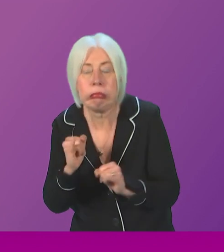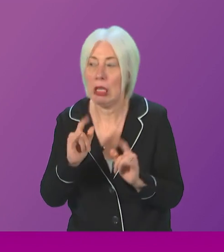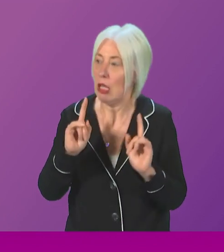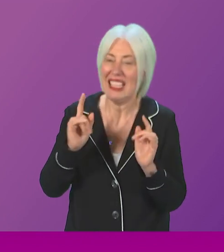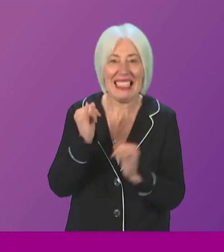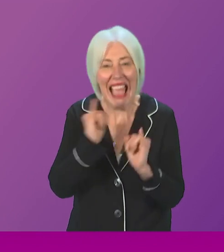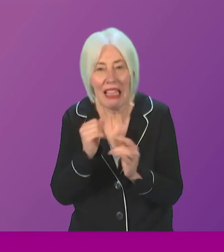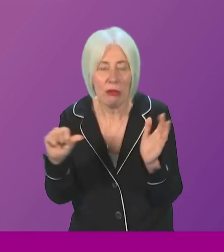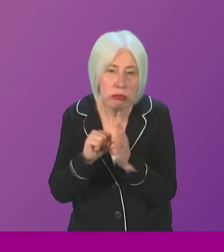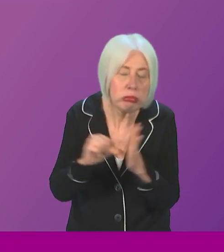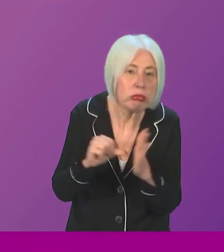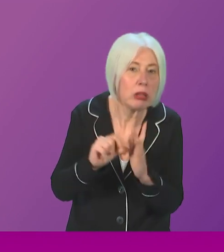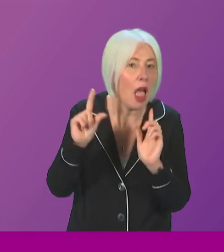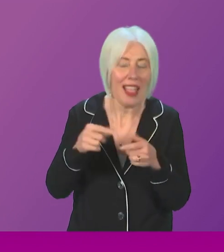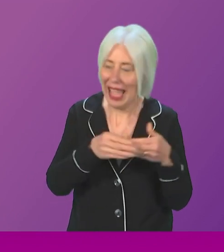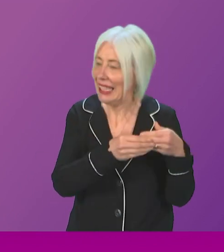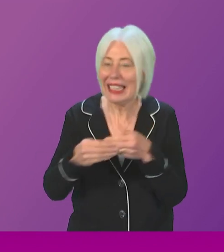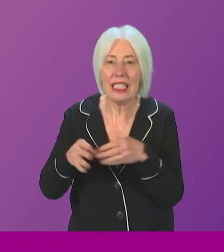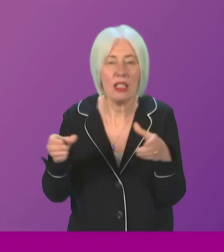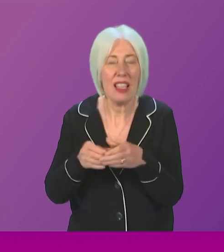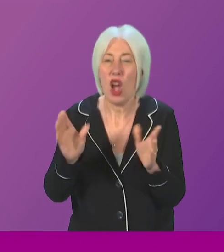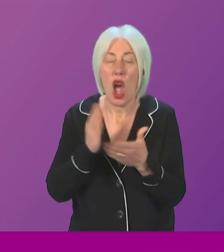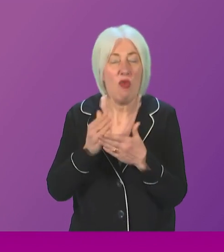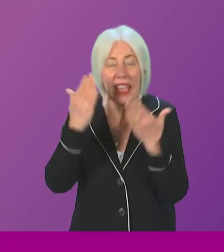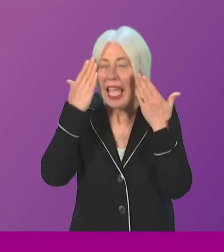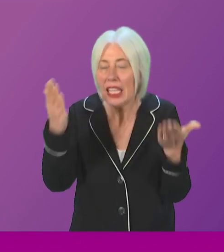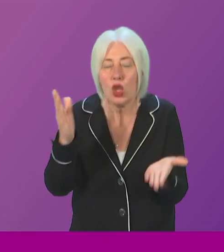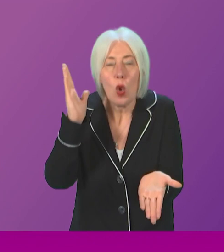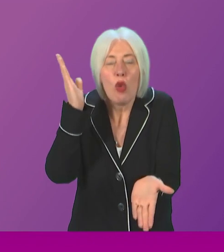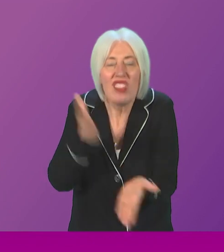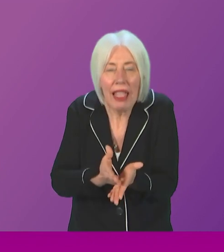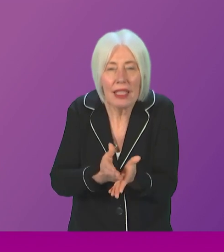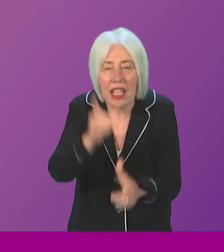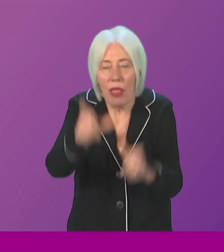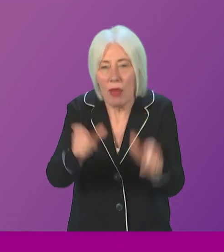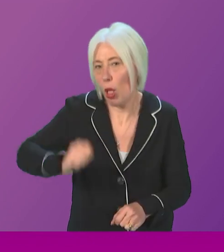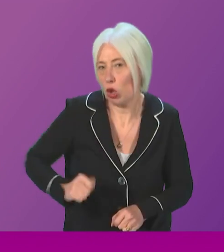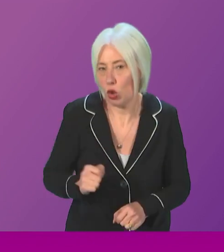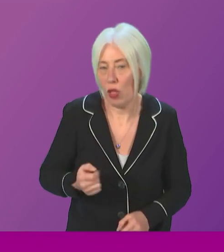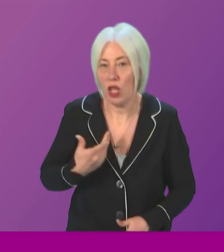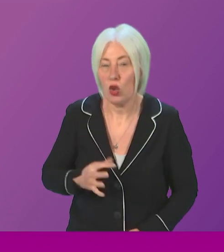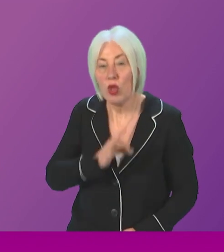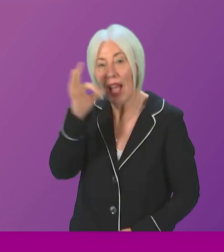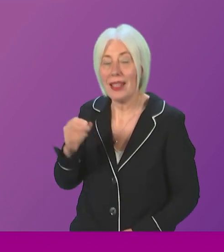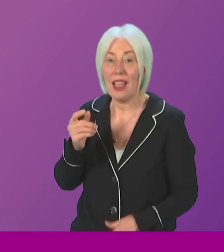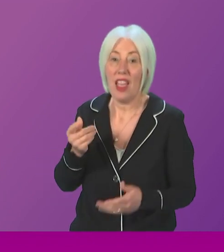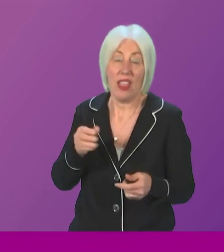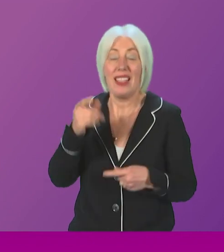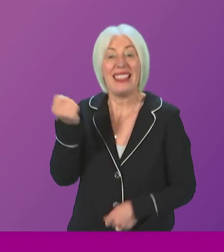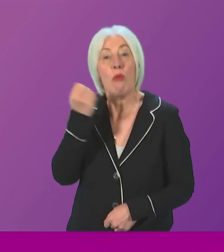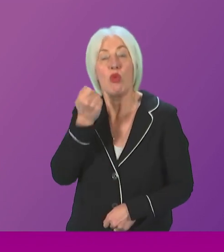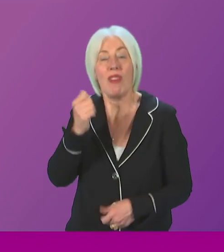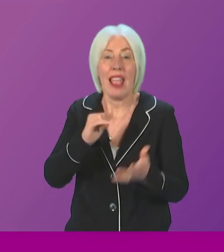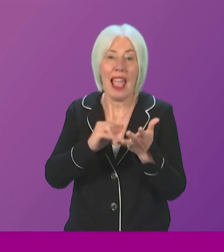lead, and completely out of touch with the priorities of the people of Scotland. So can I ask the acting SNP treasurer, why should